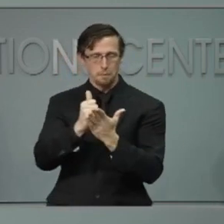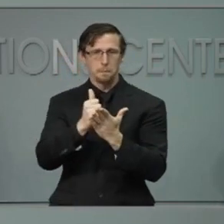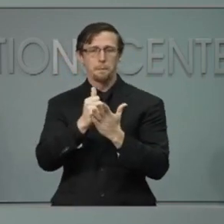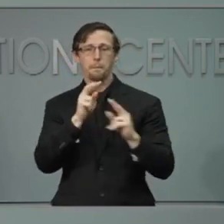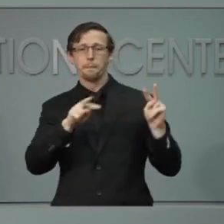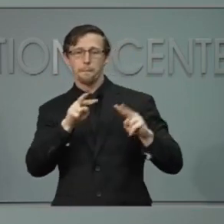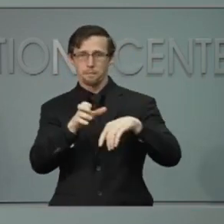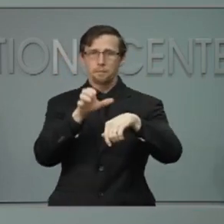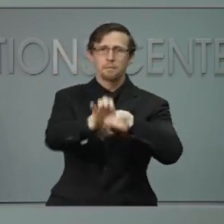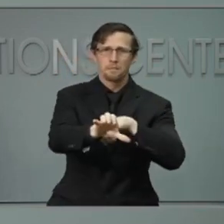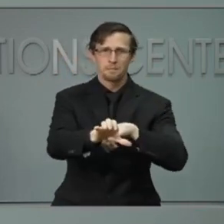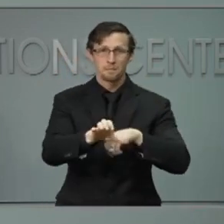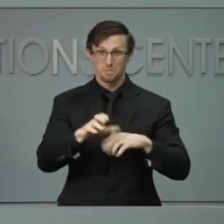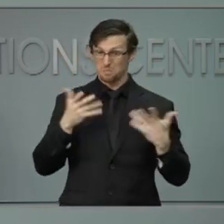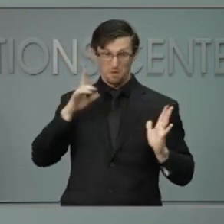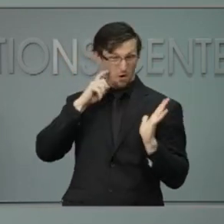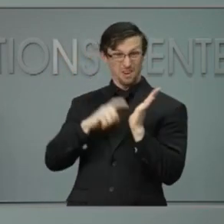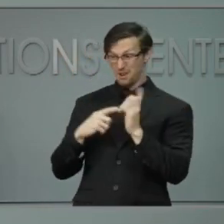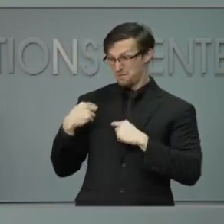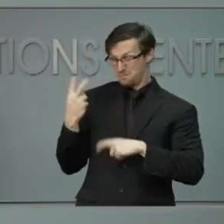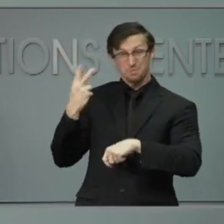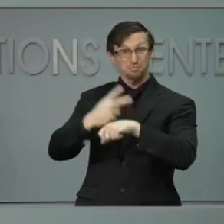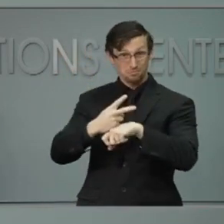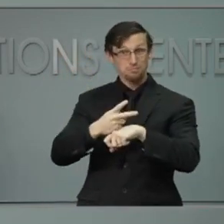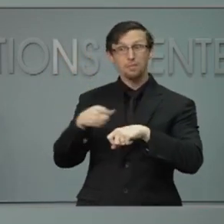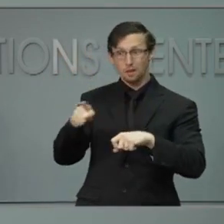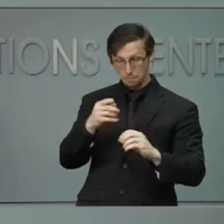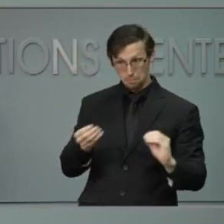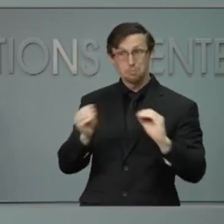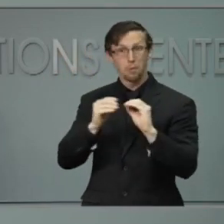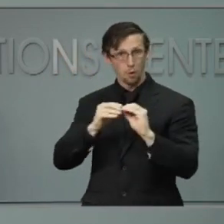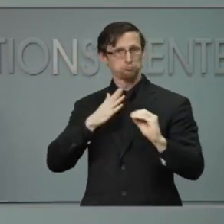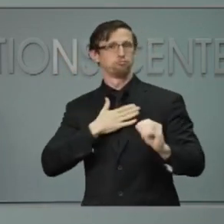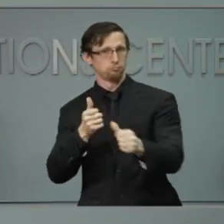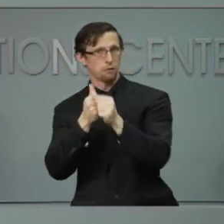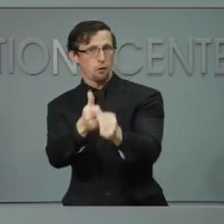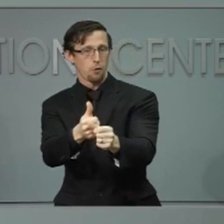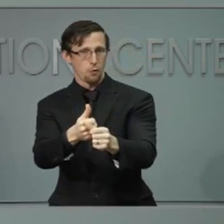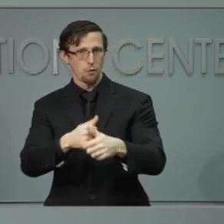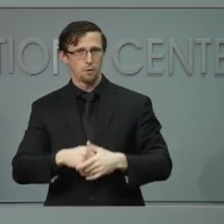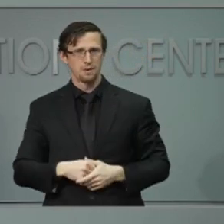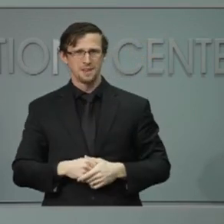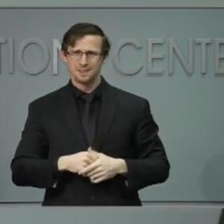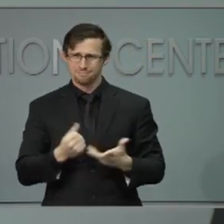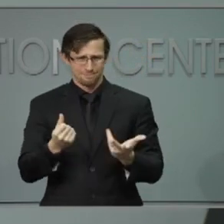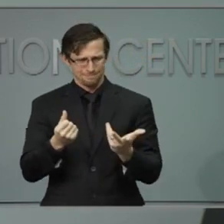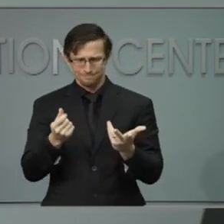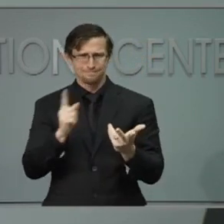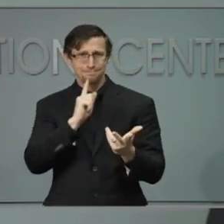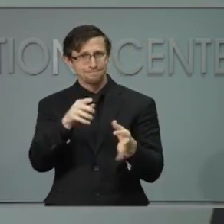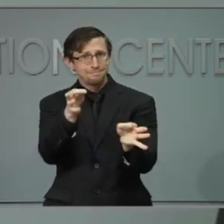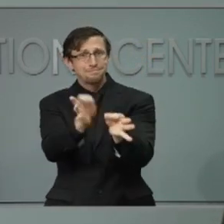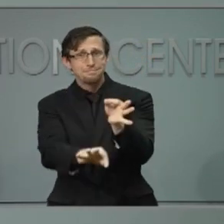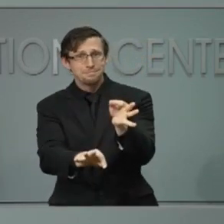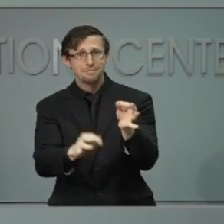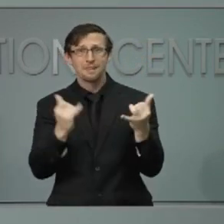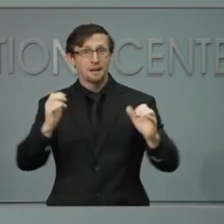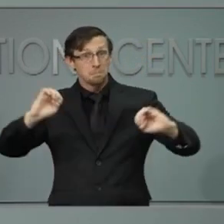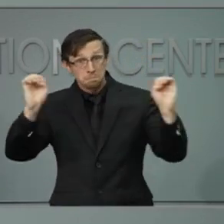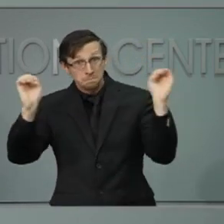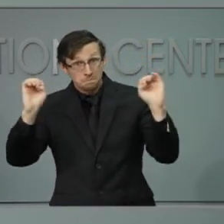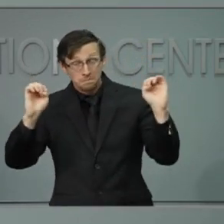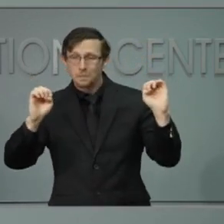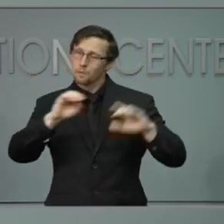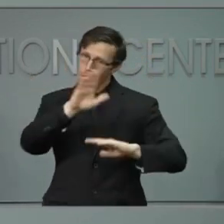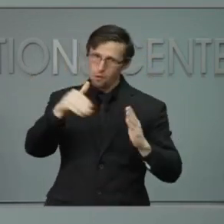greater compliance. It's simple. In a time of a health emergency, we all need to do our